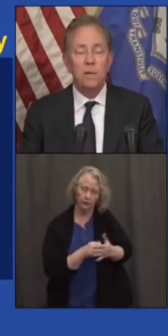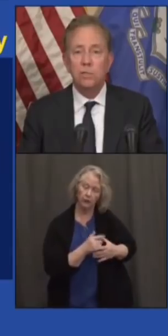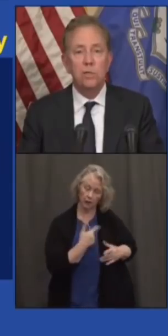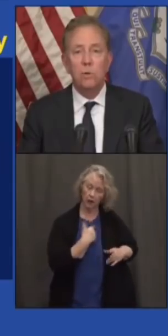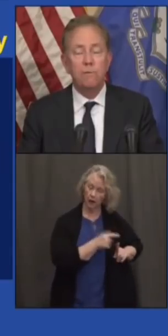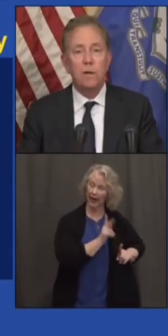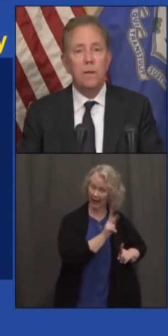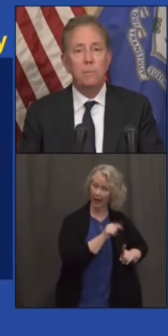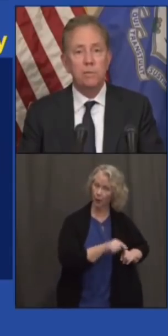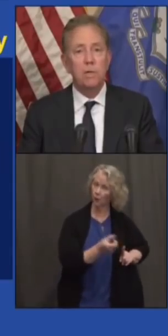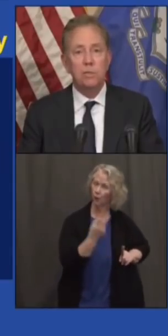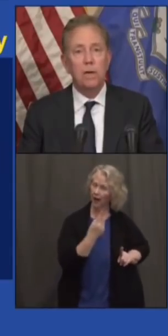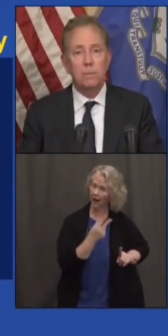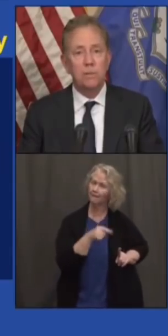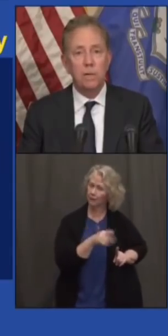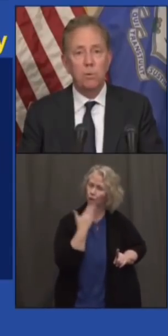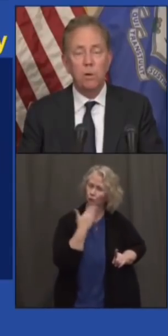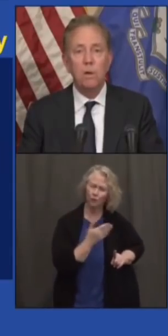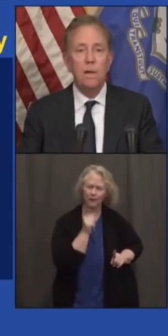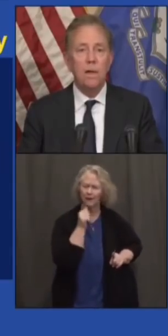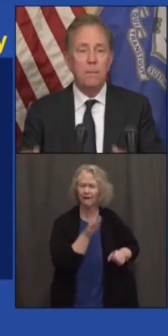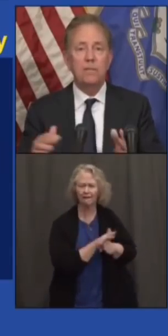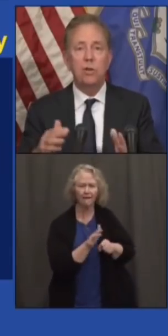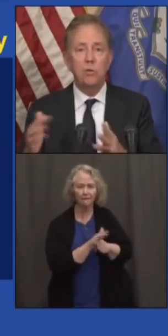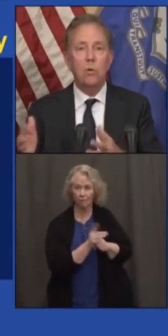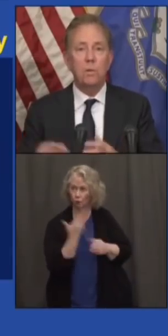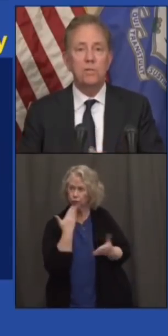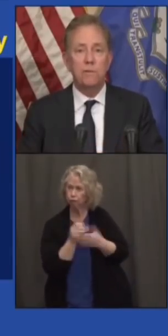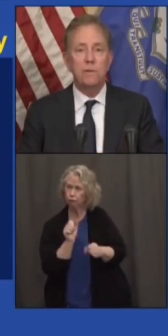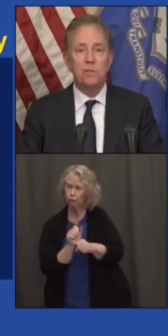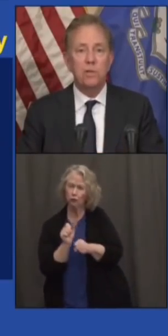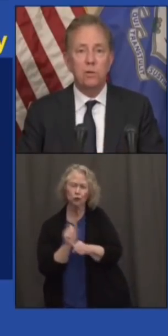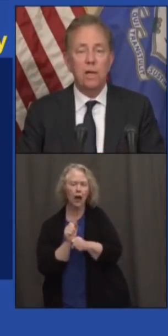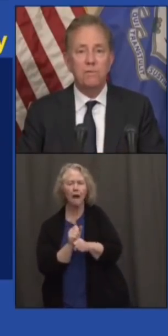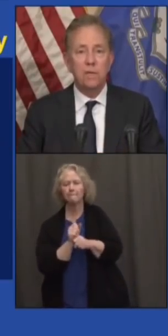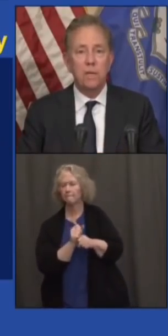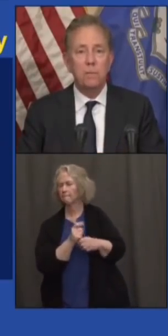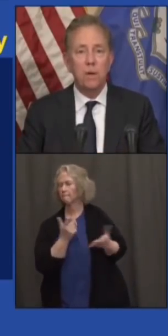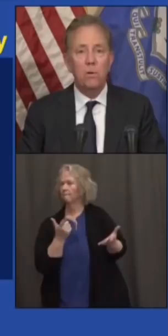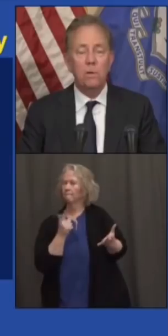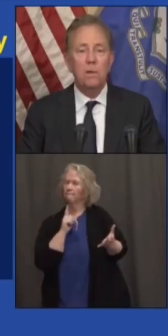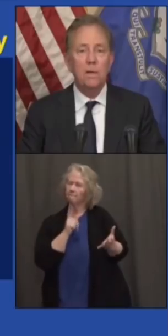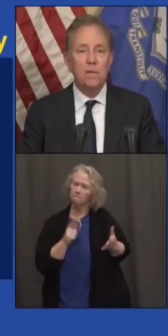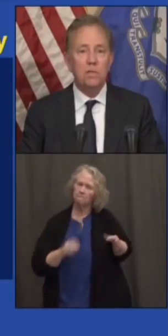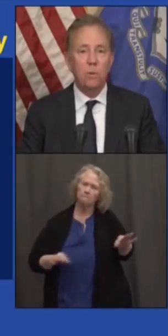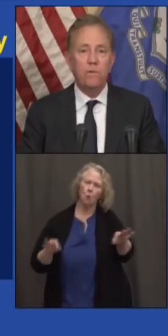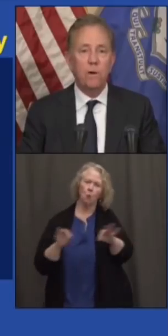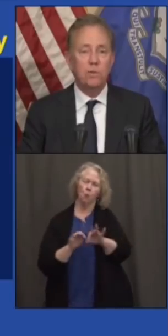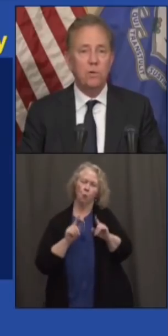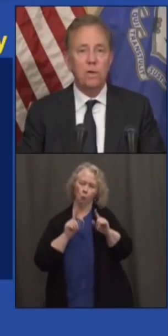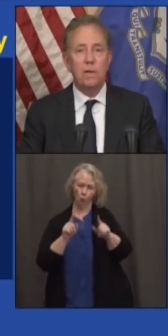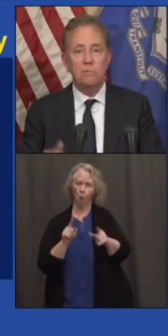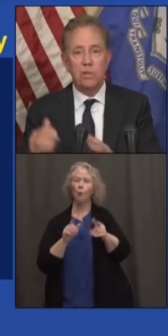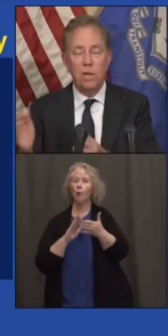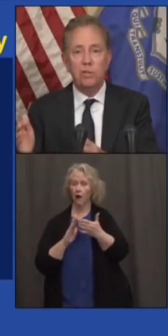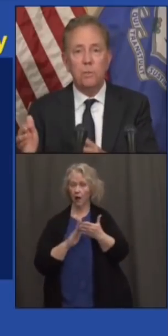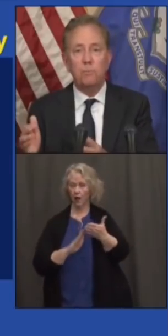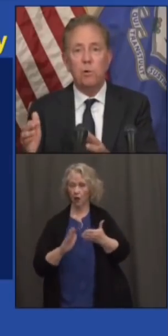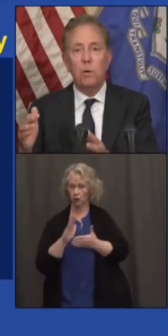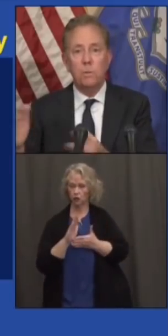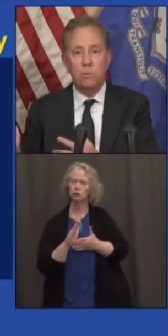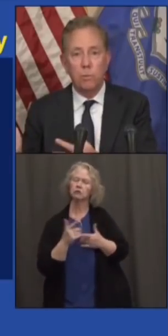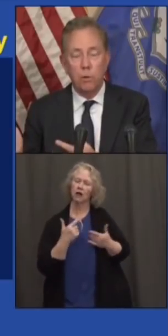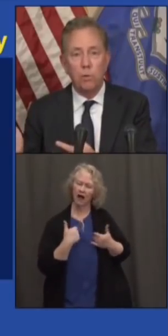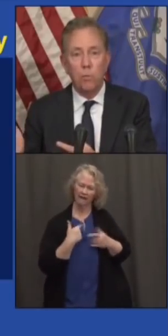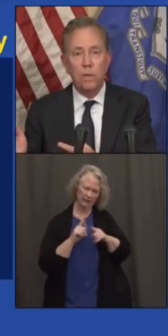doesn't do it for 90% of jobs anymore. It makes an enormous difference in your life to keep going. So we've also got scholarship